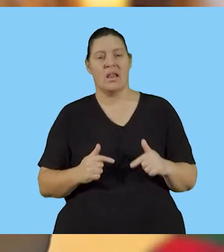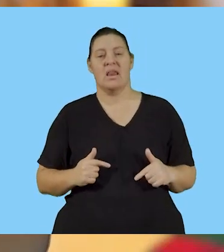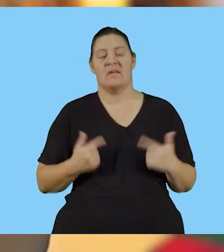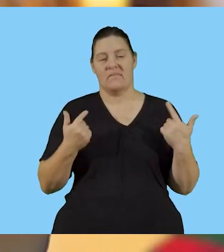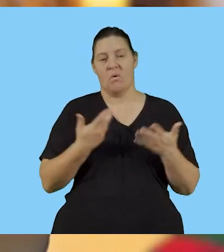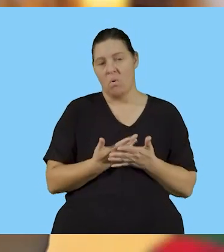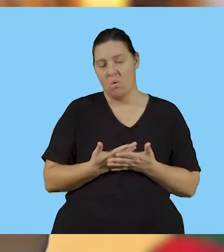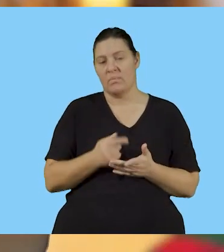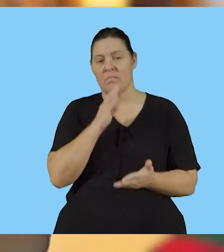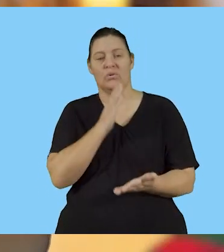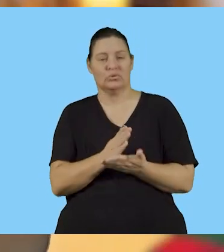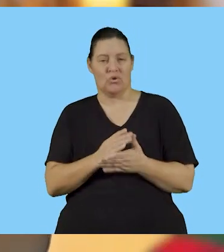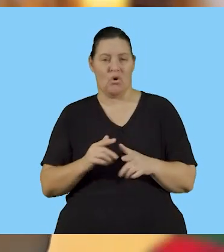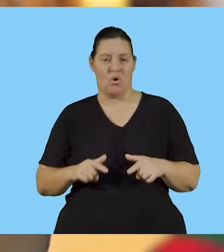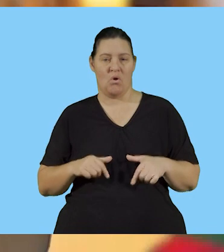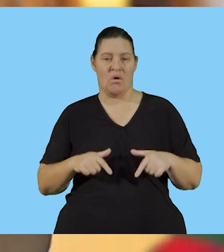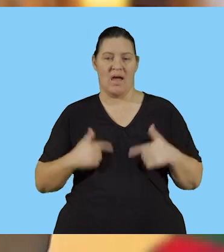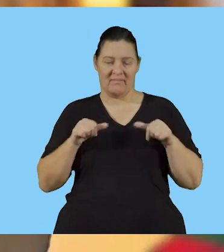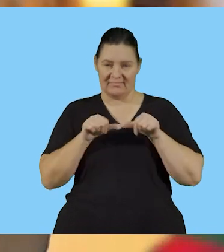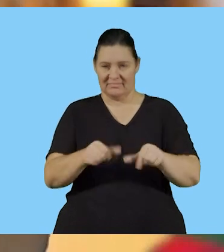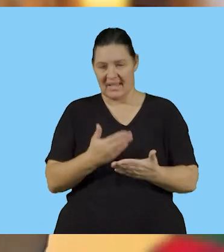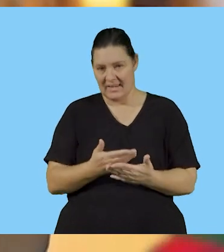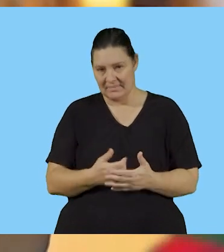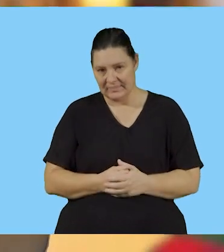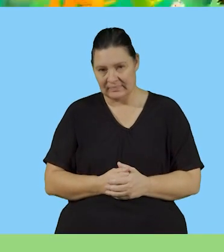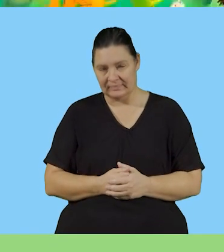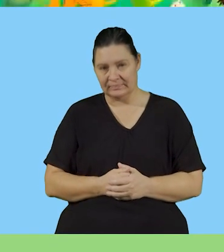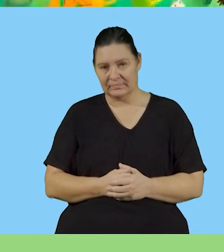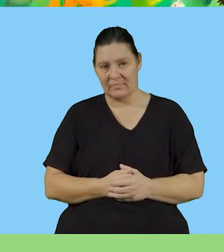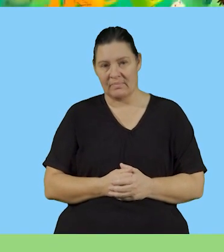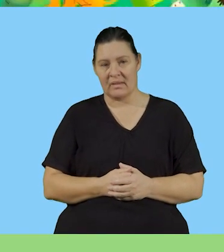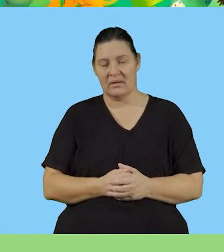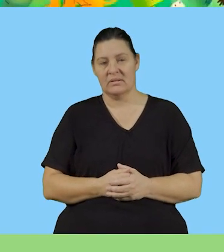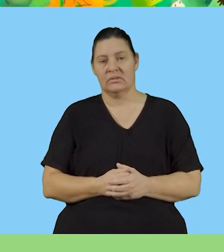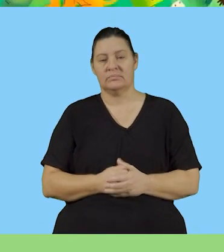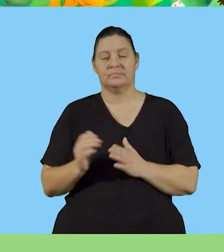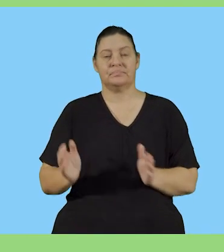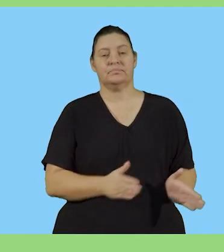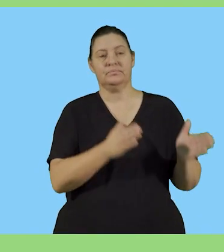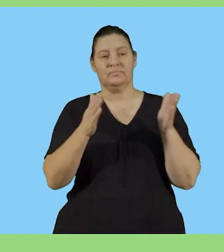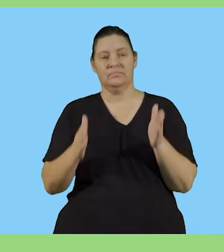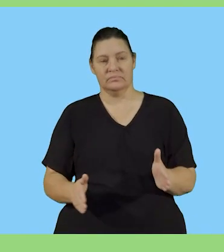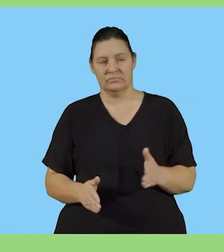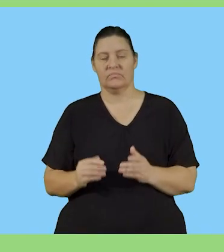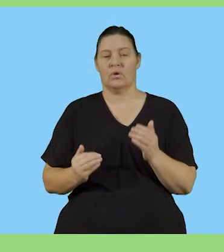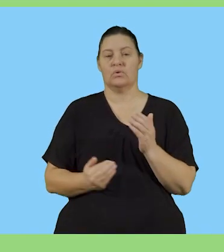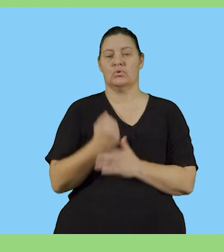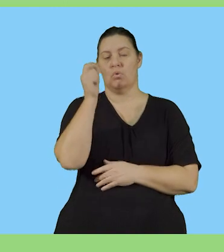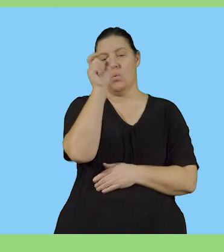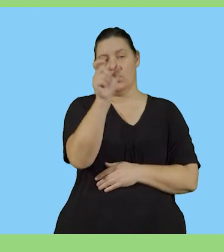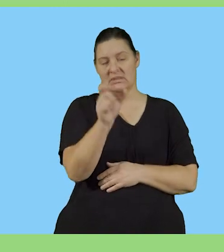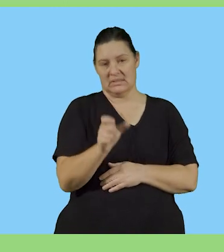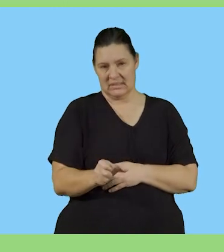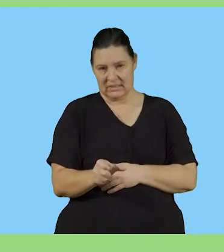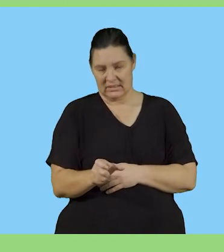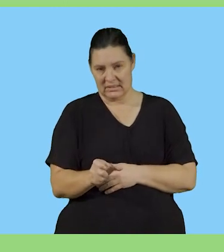to continue living or to ensure survival. Right. So we are going to move on to